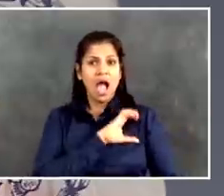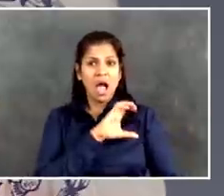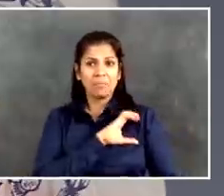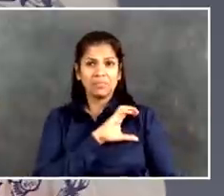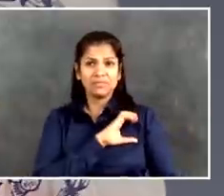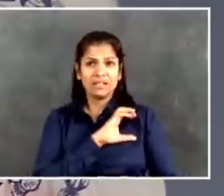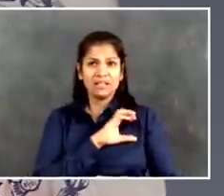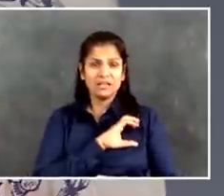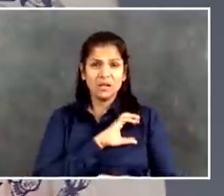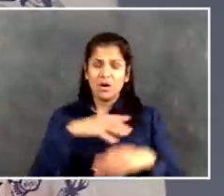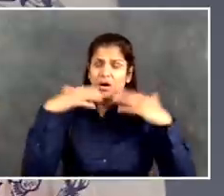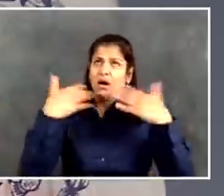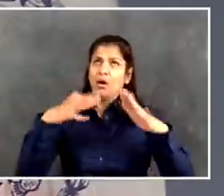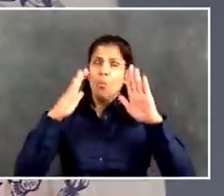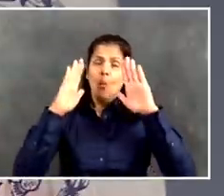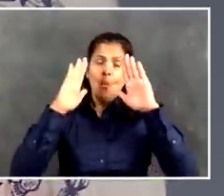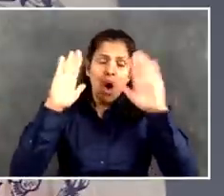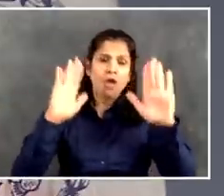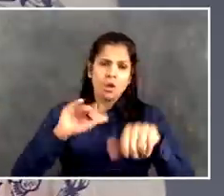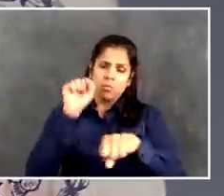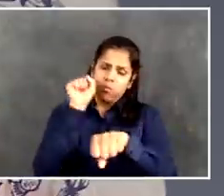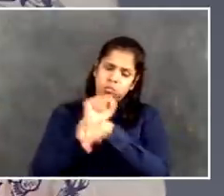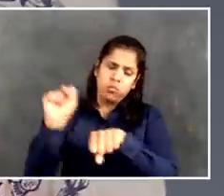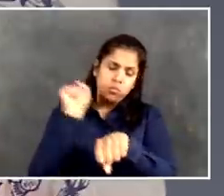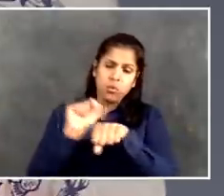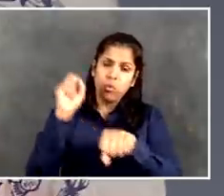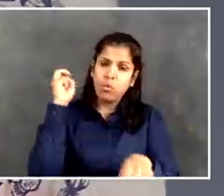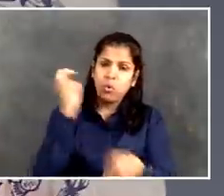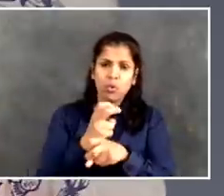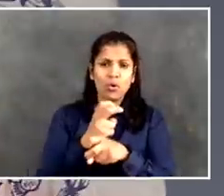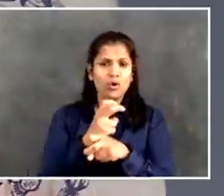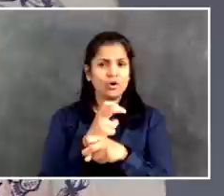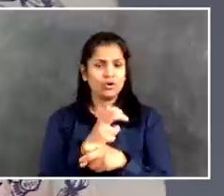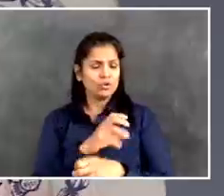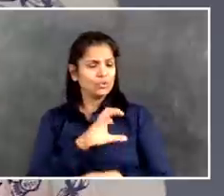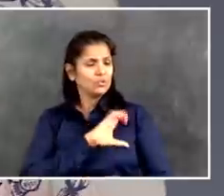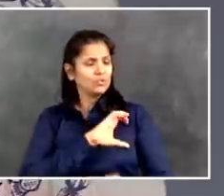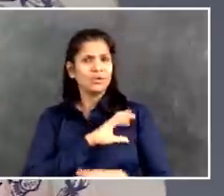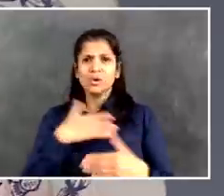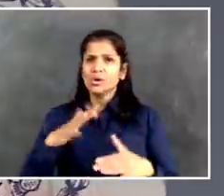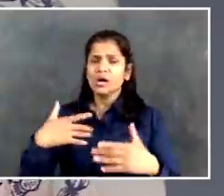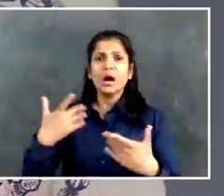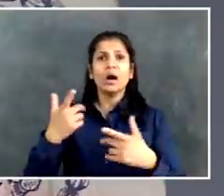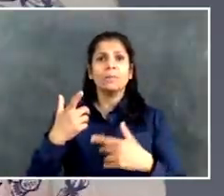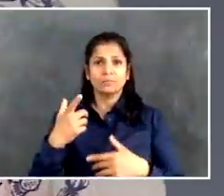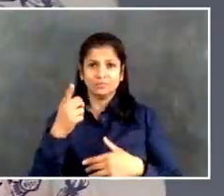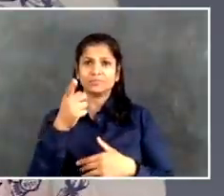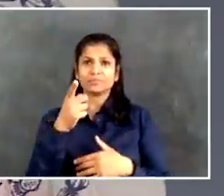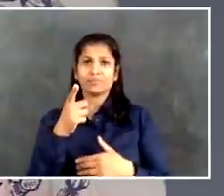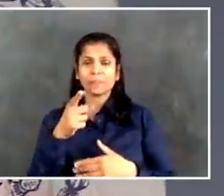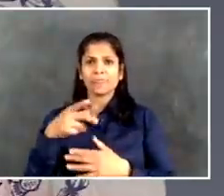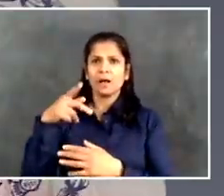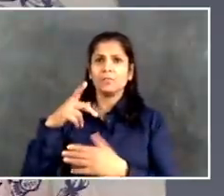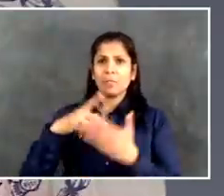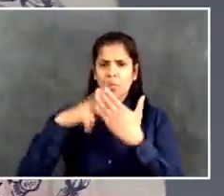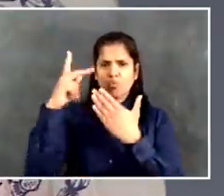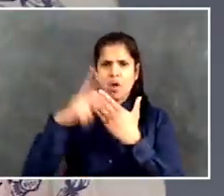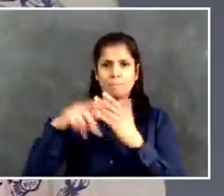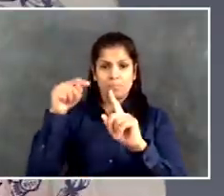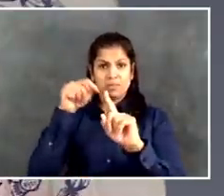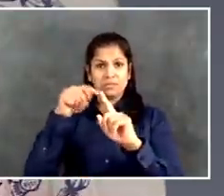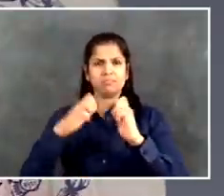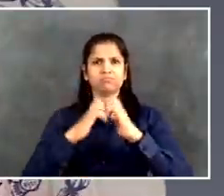Homestat's gotten thousands of street homeless people, permanently homeless people off the streets, out of the subways,